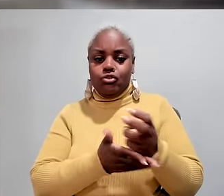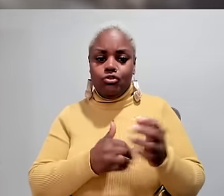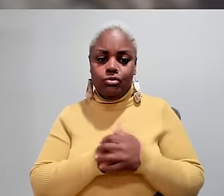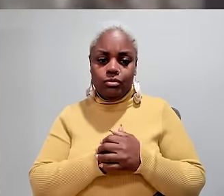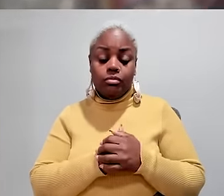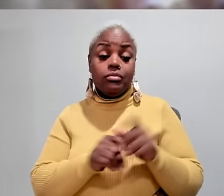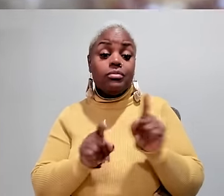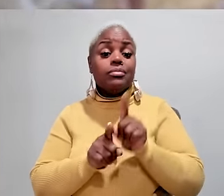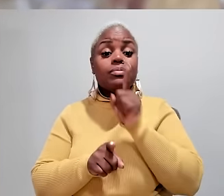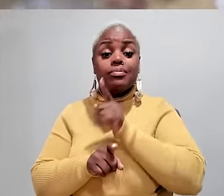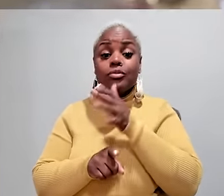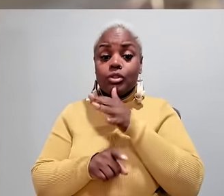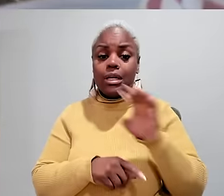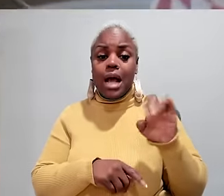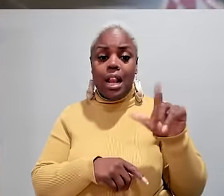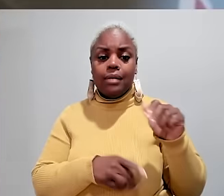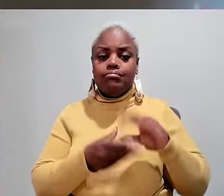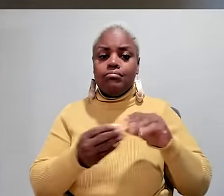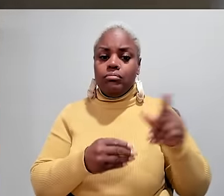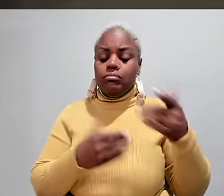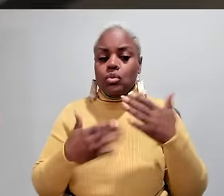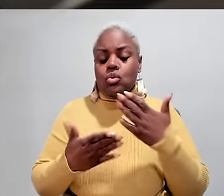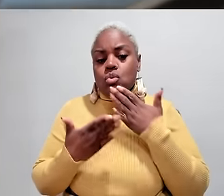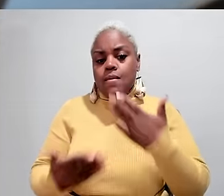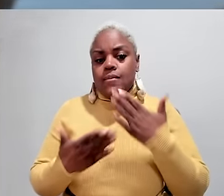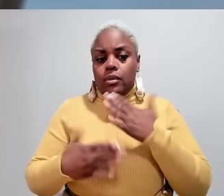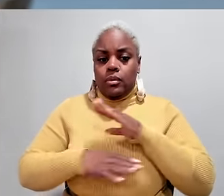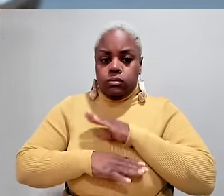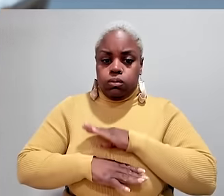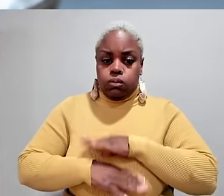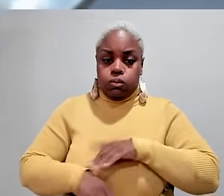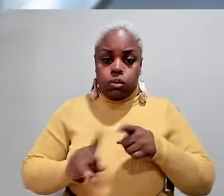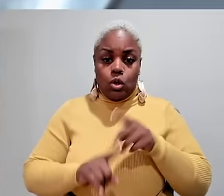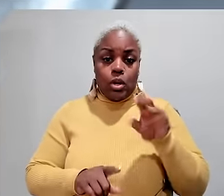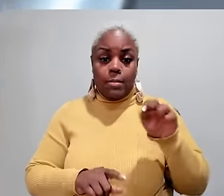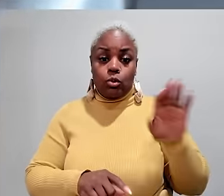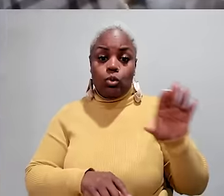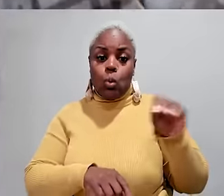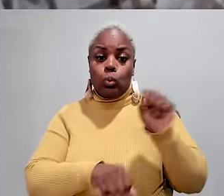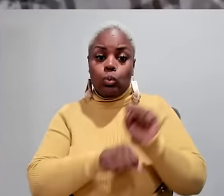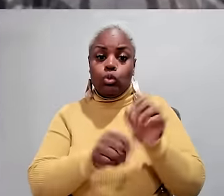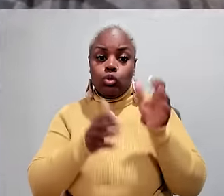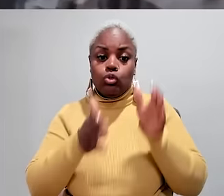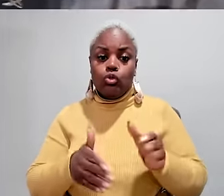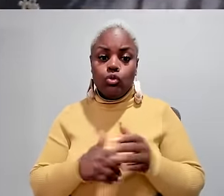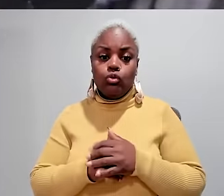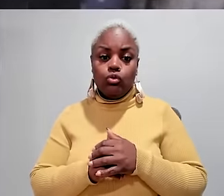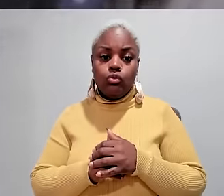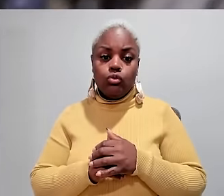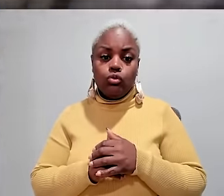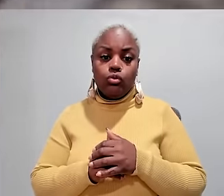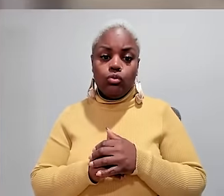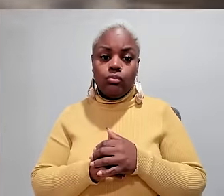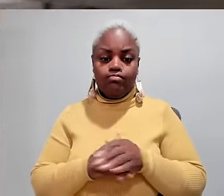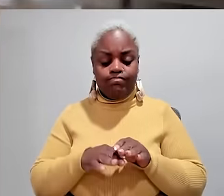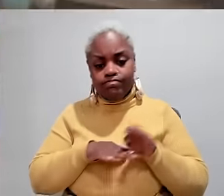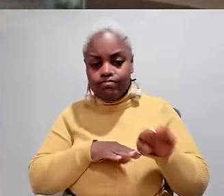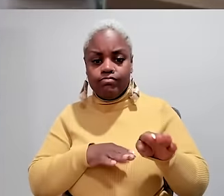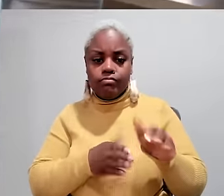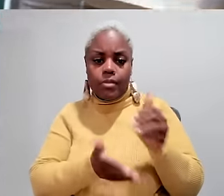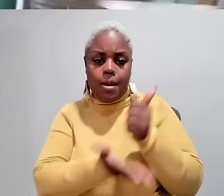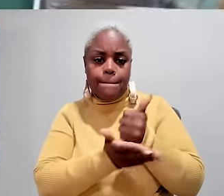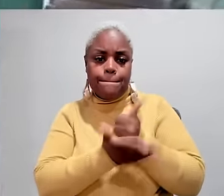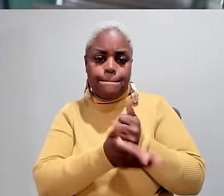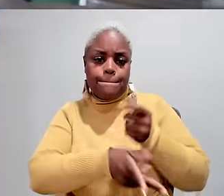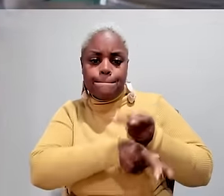-threatening seizures. As a single mom, Ellen says she was grateful and relieved when William's co-worker, Jared